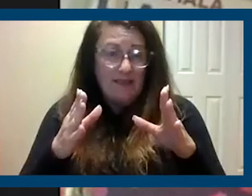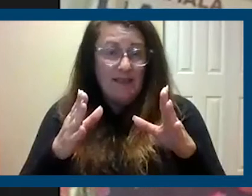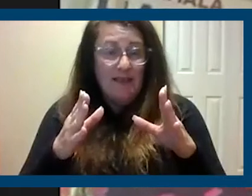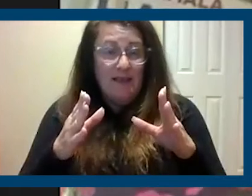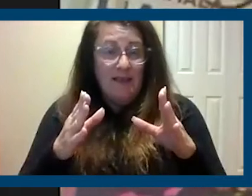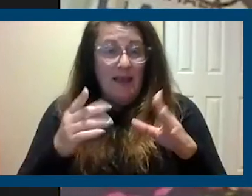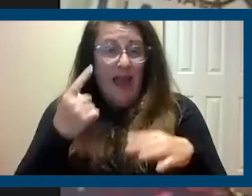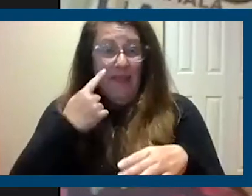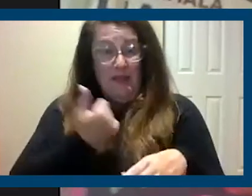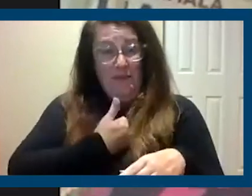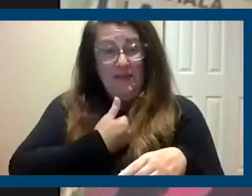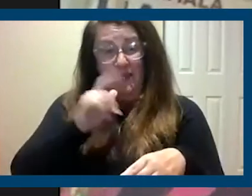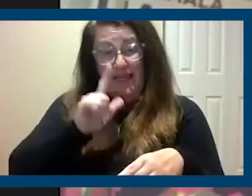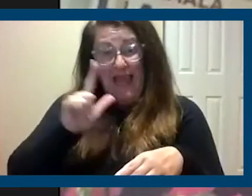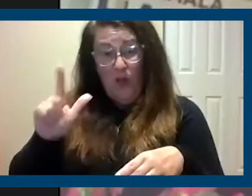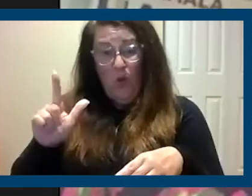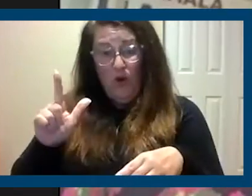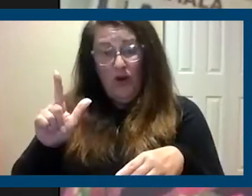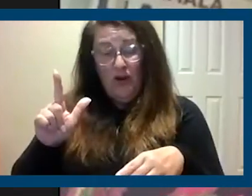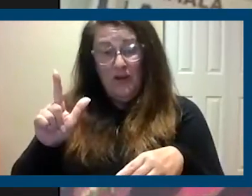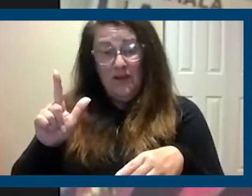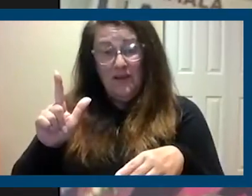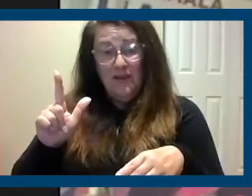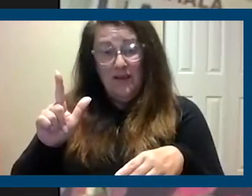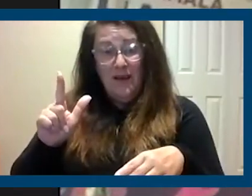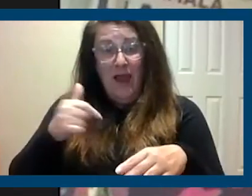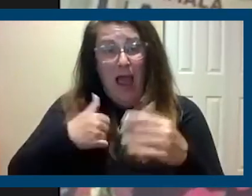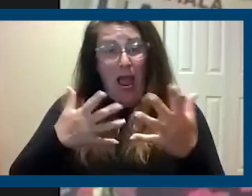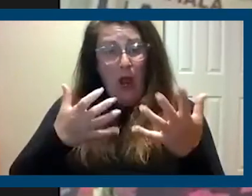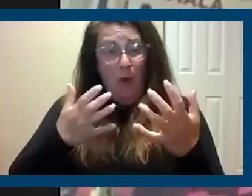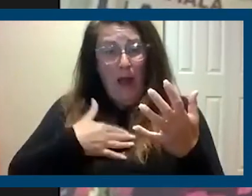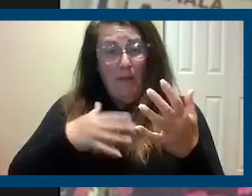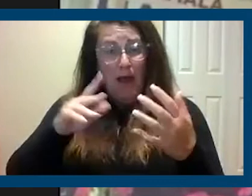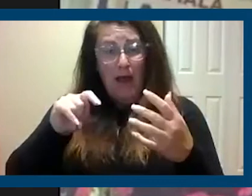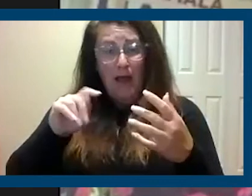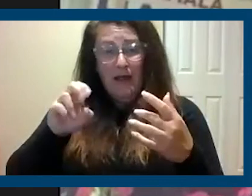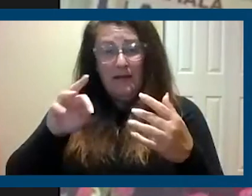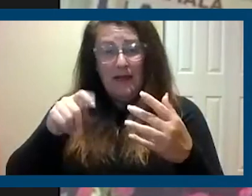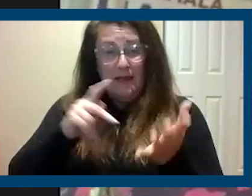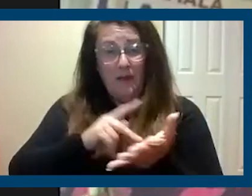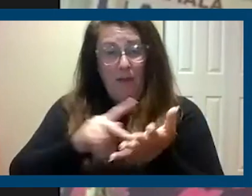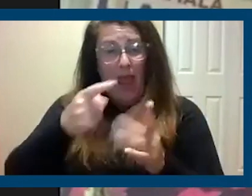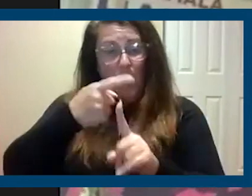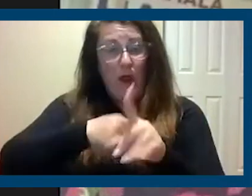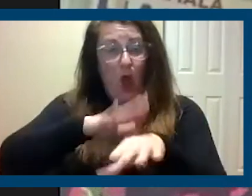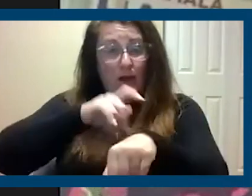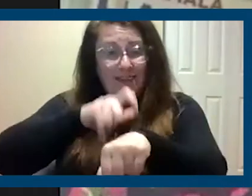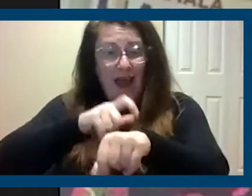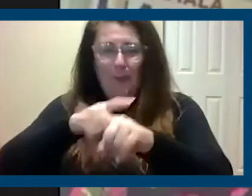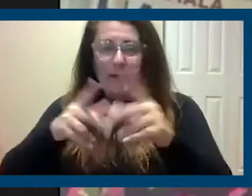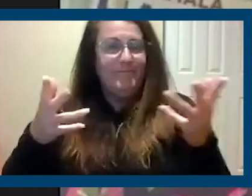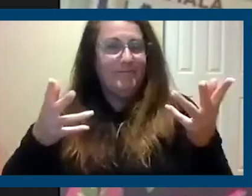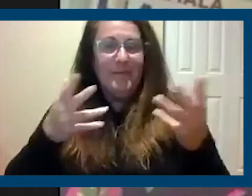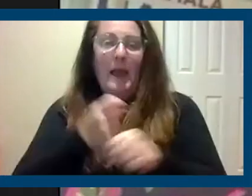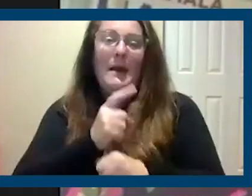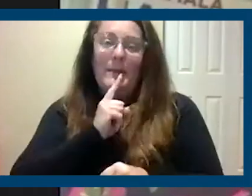a landlord myself, I certainly want my tenant to pay their rent on time, but I also make sure that I